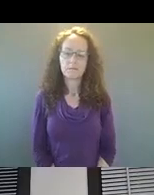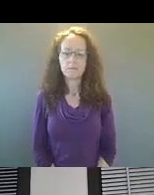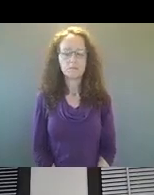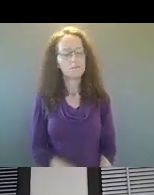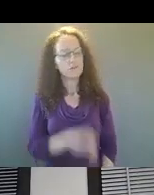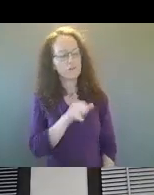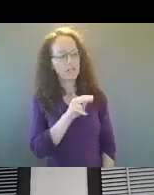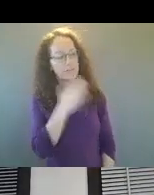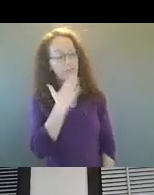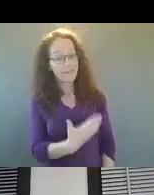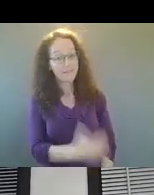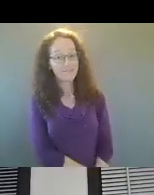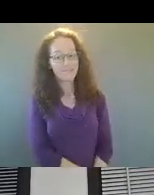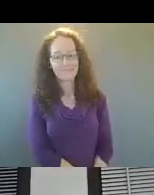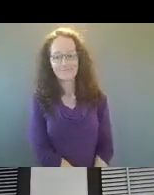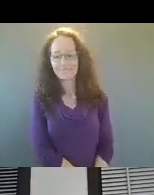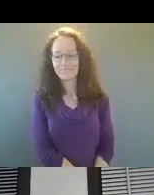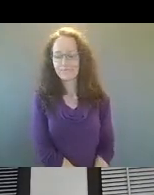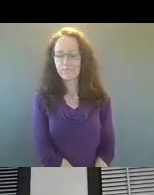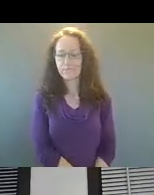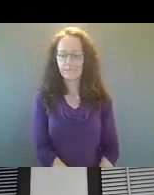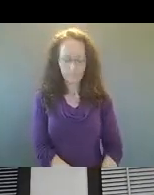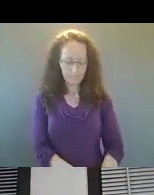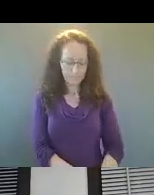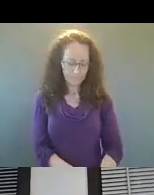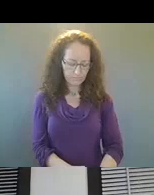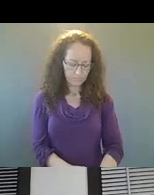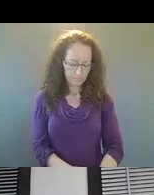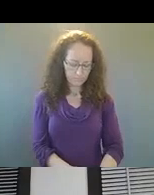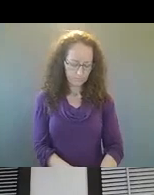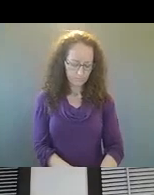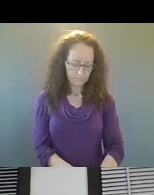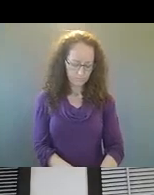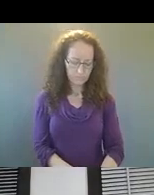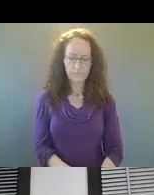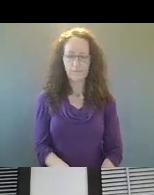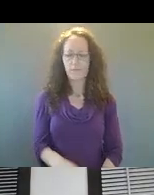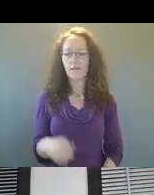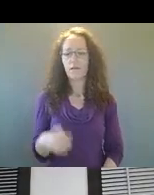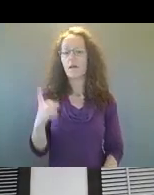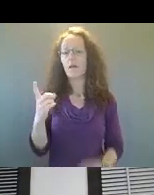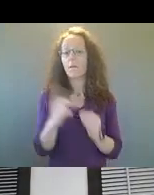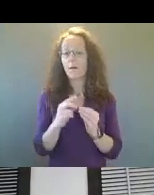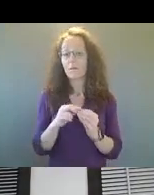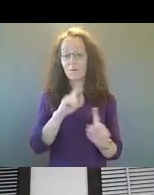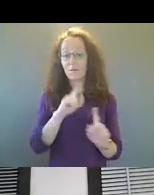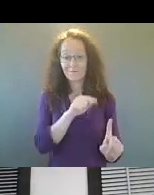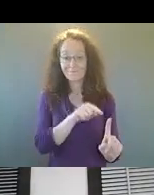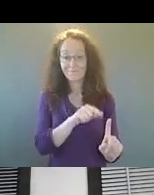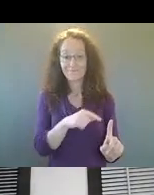thank you for that chief. Um, and have another question for you. Um,